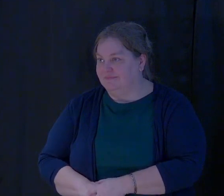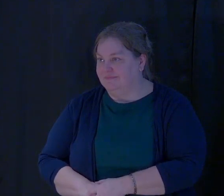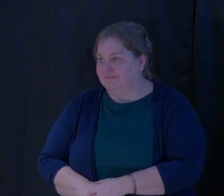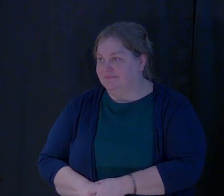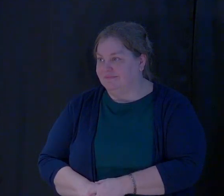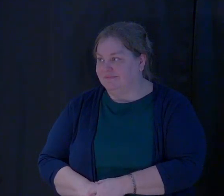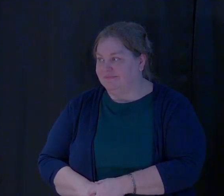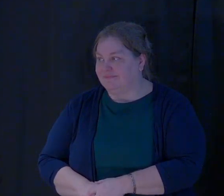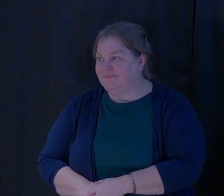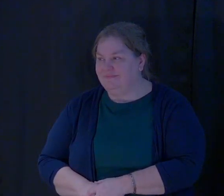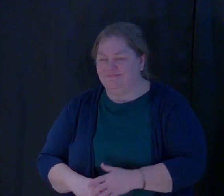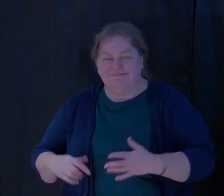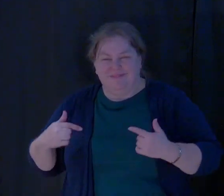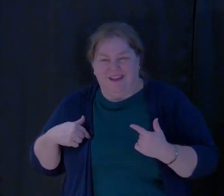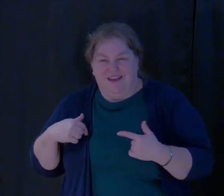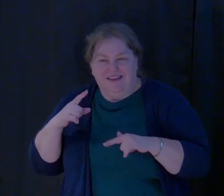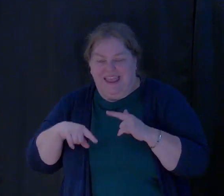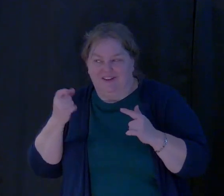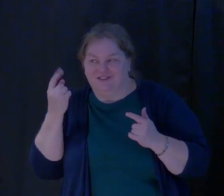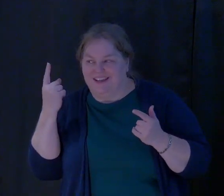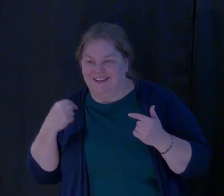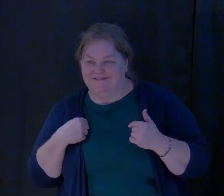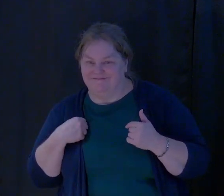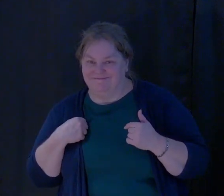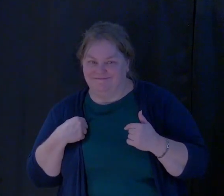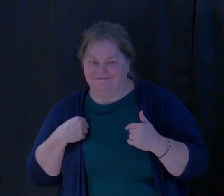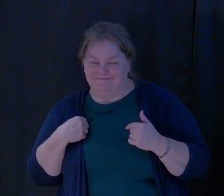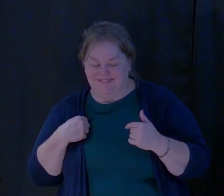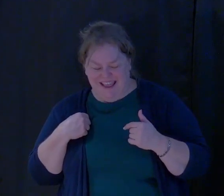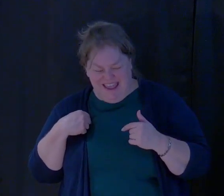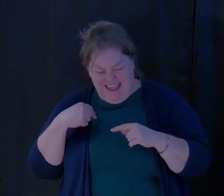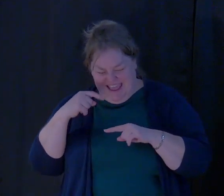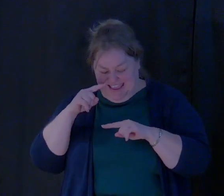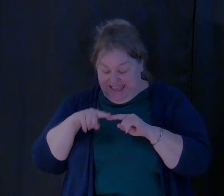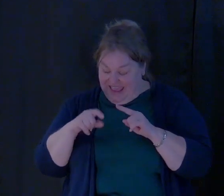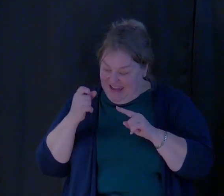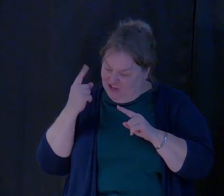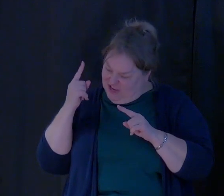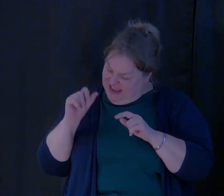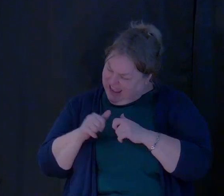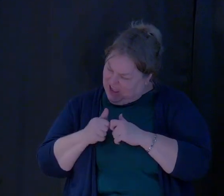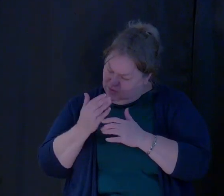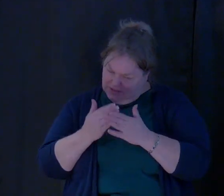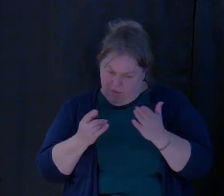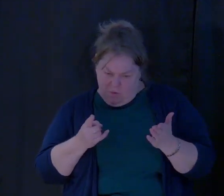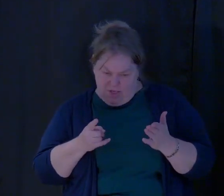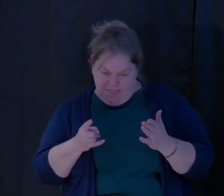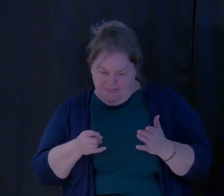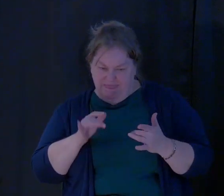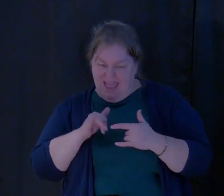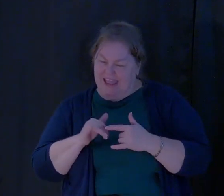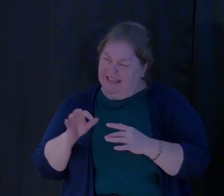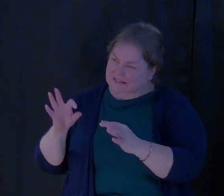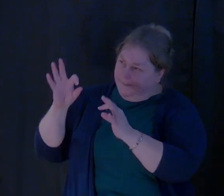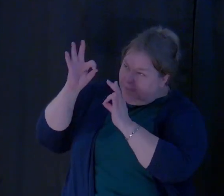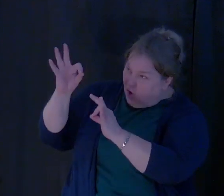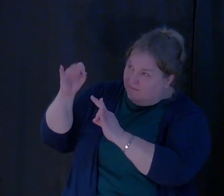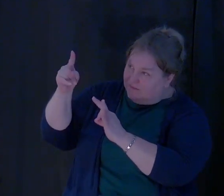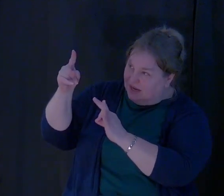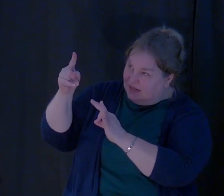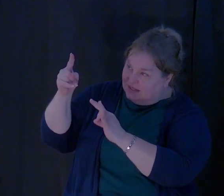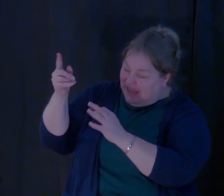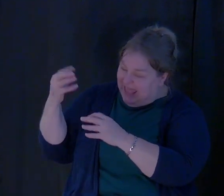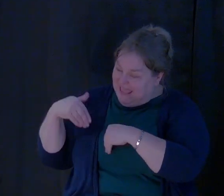I can't understand it. I can't understand how someone who is perfect will give a perfect